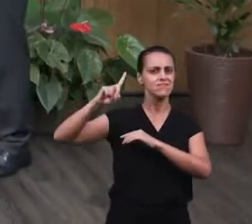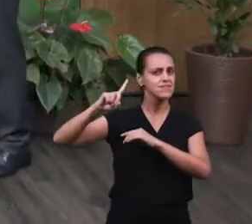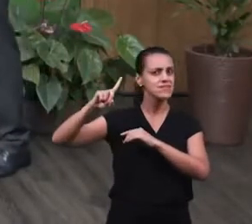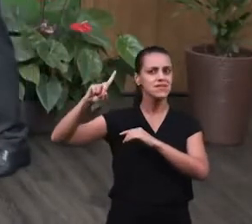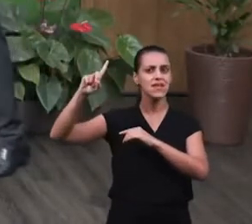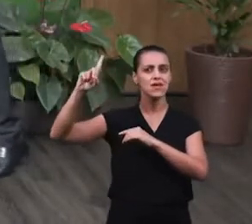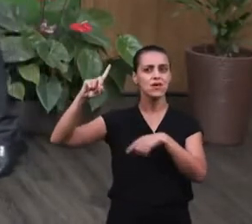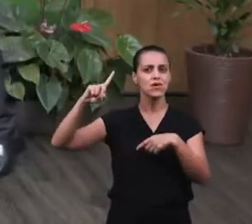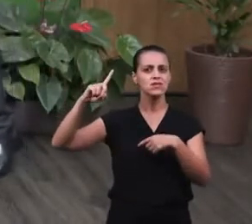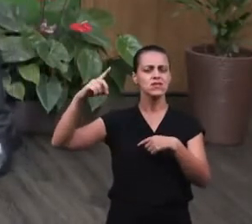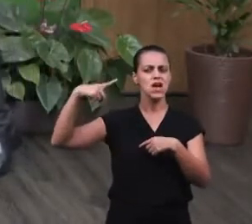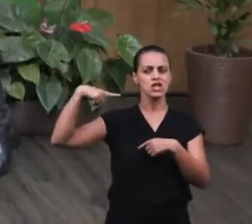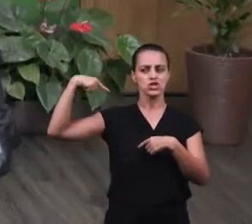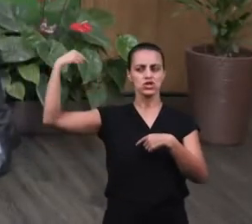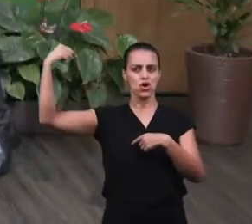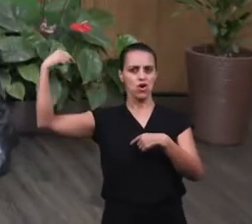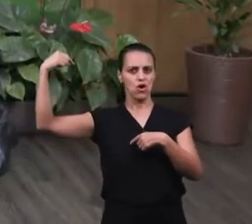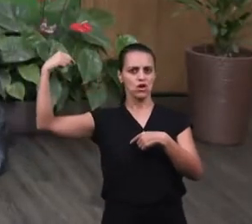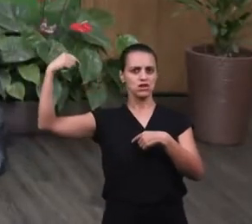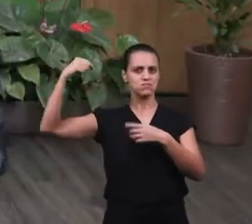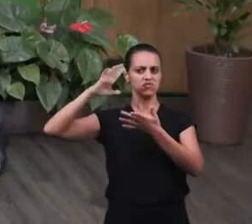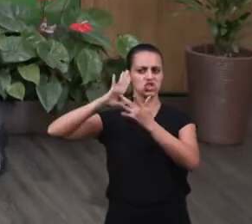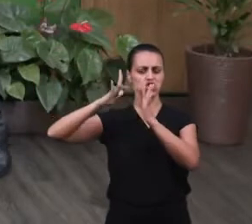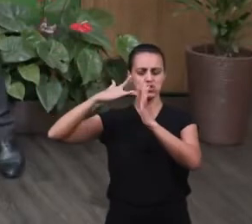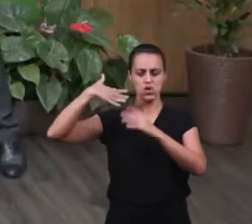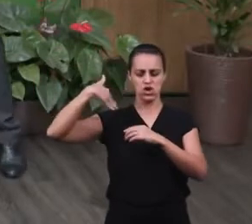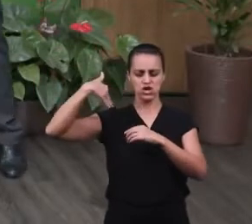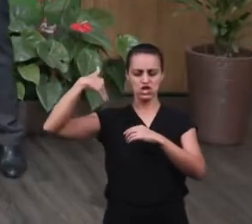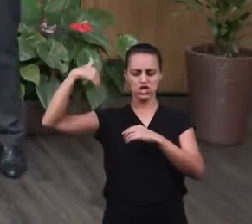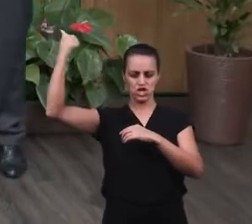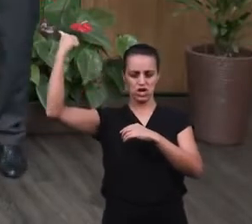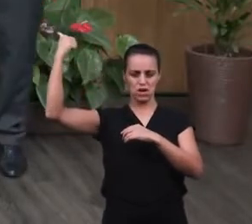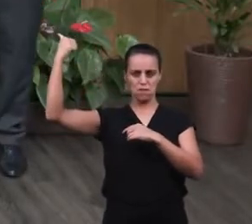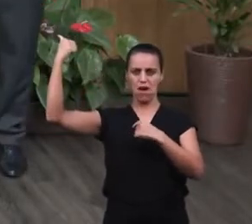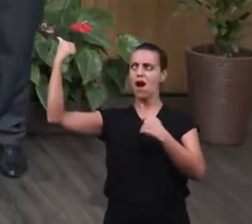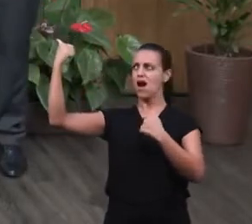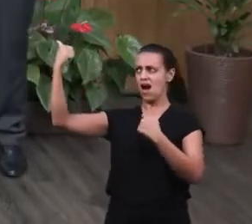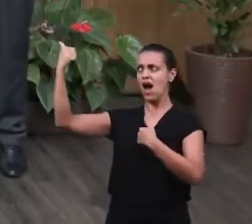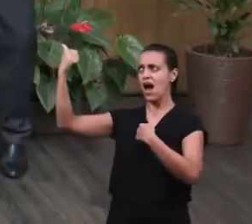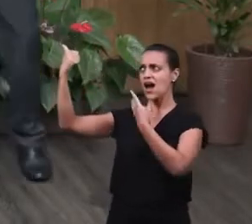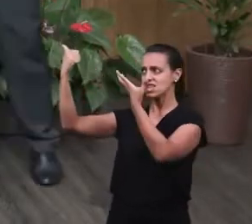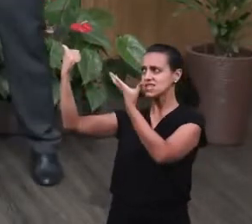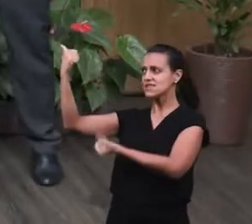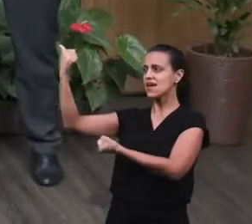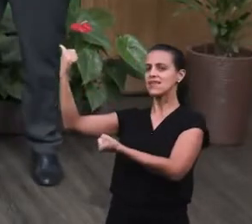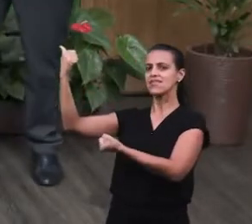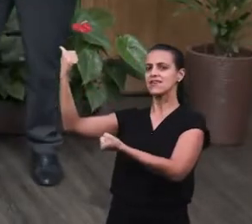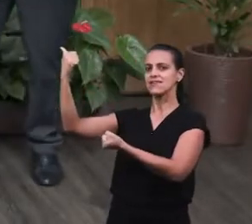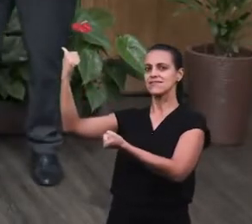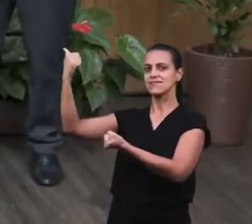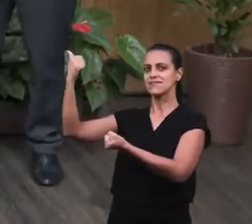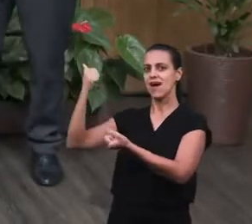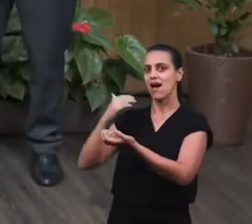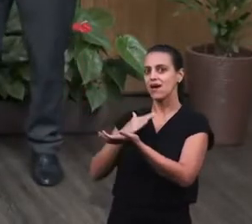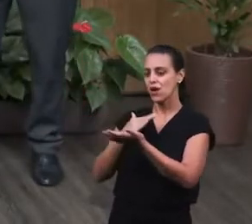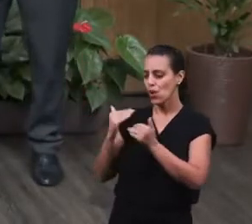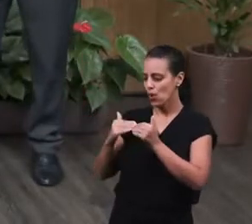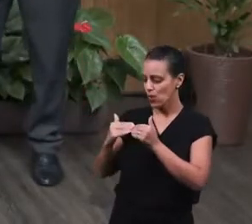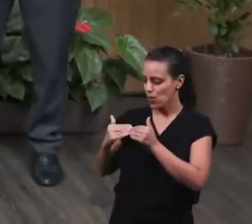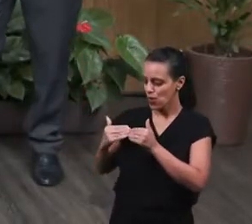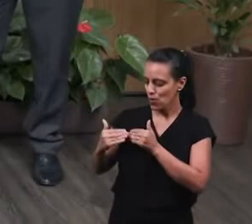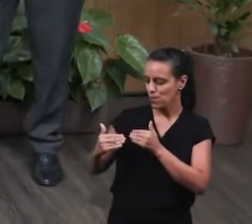man accepts the calling of the Son Jesus, the calling for salvation. And there,